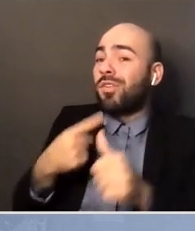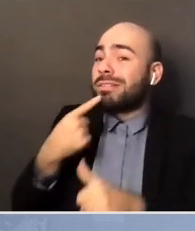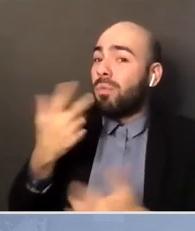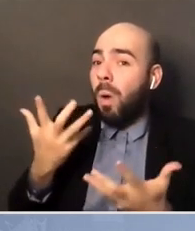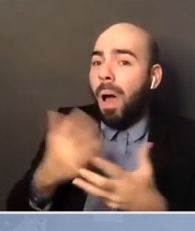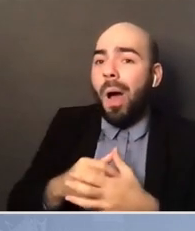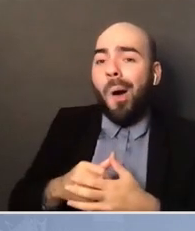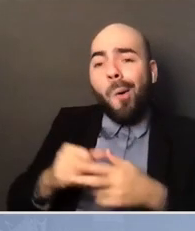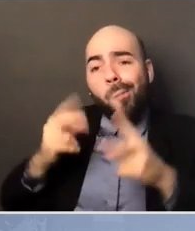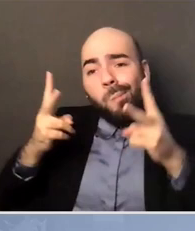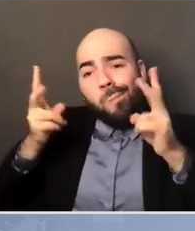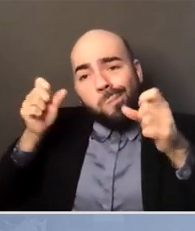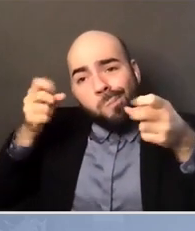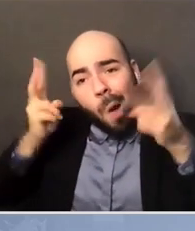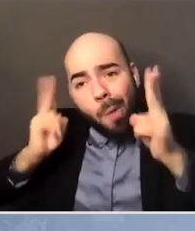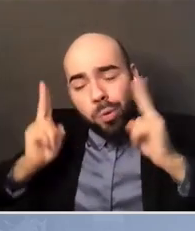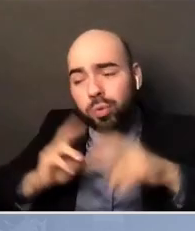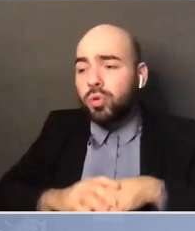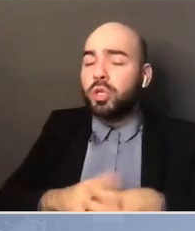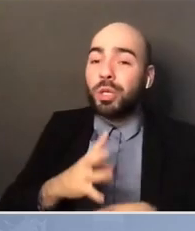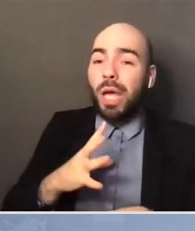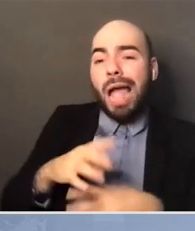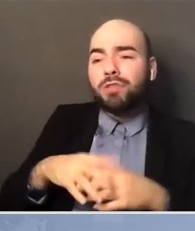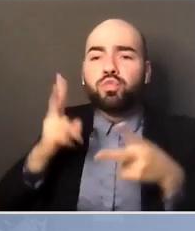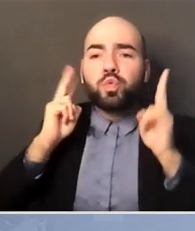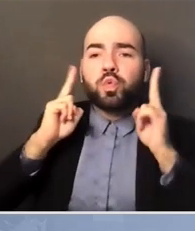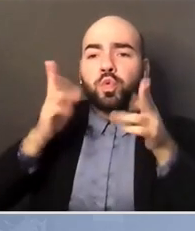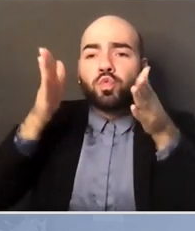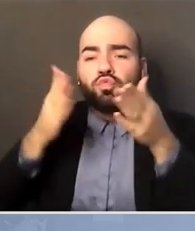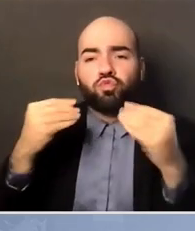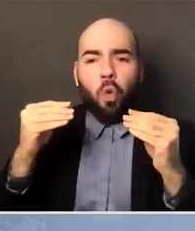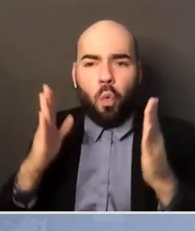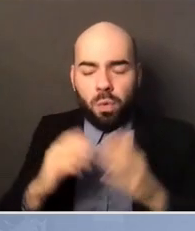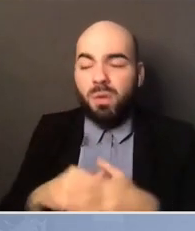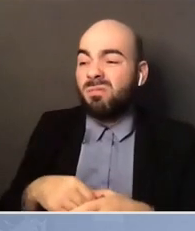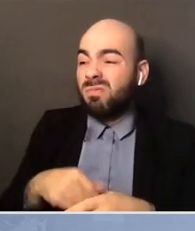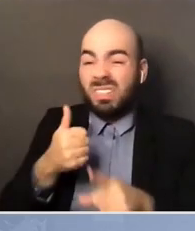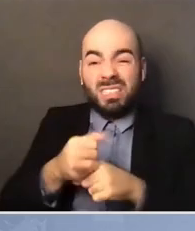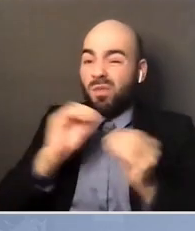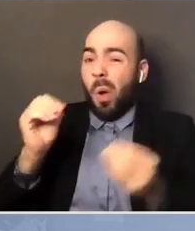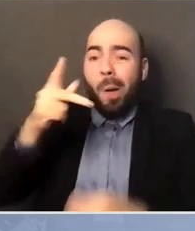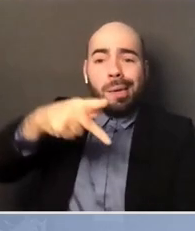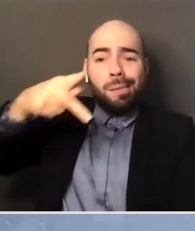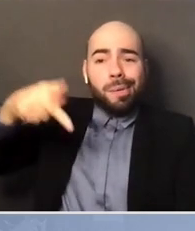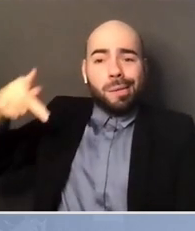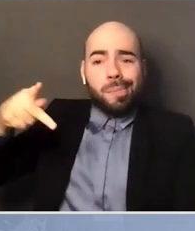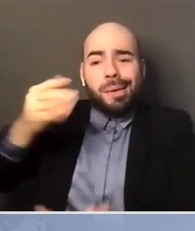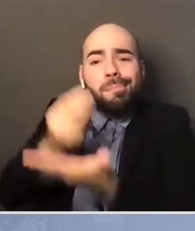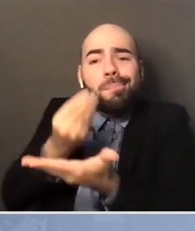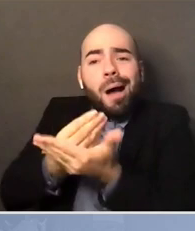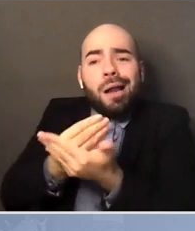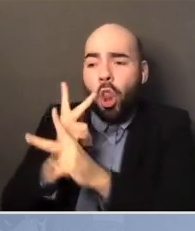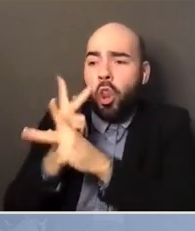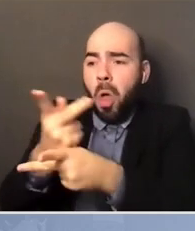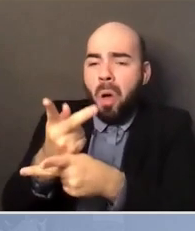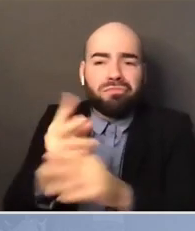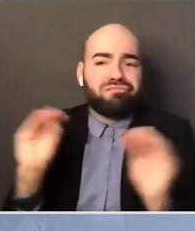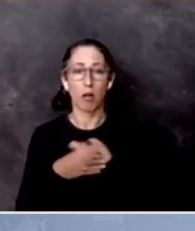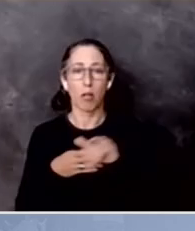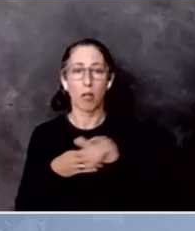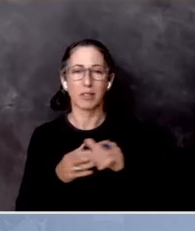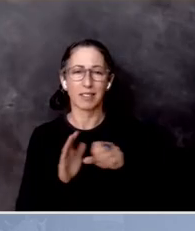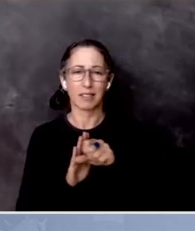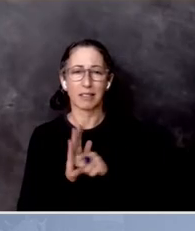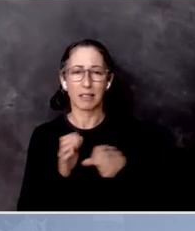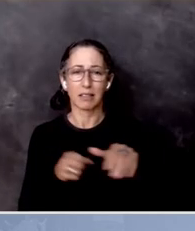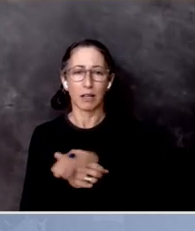salons did not get access to the PPP dollars. Now, I'm in the state senate. We're in my district. one of the poorest districts